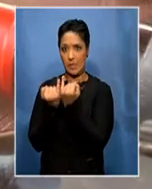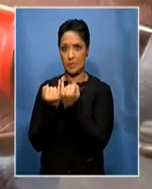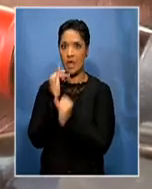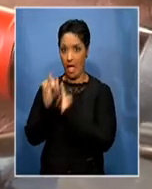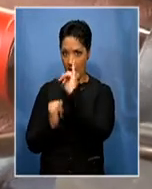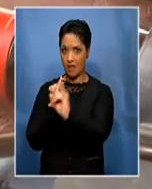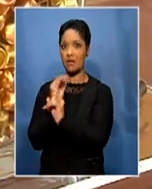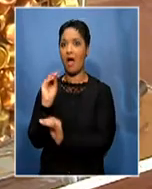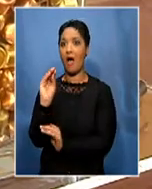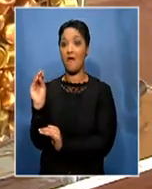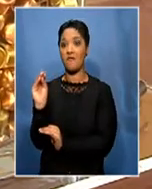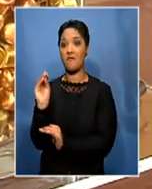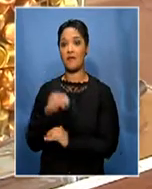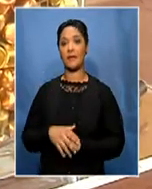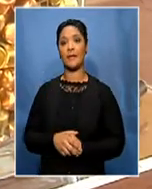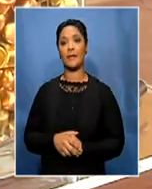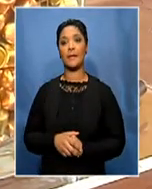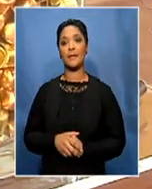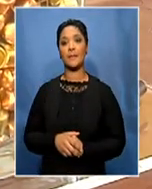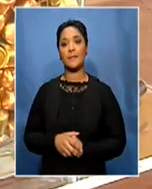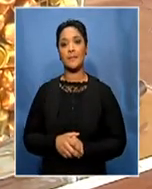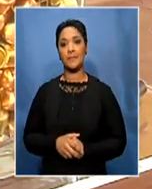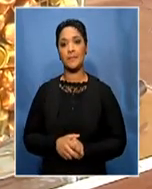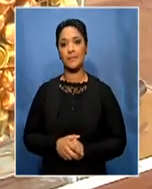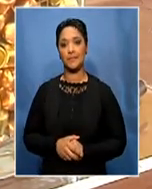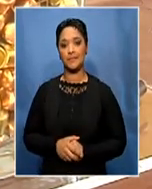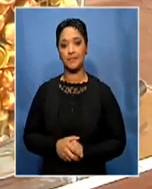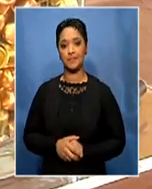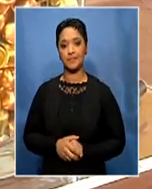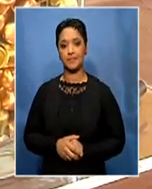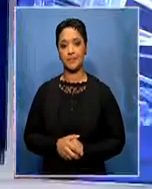and lay a foundation for future growth. We'll see you next time.